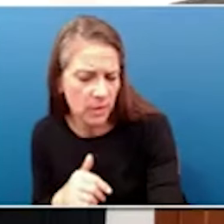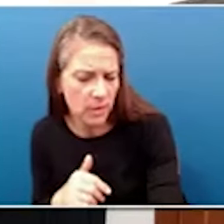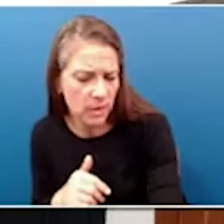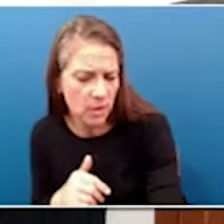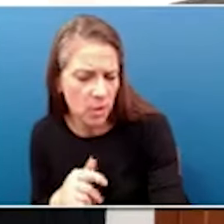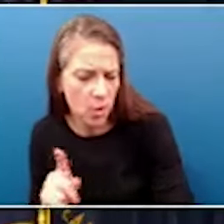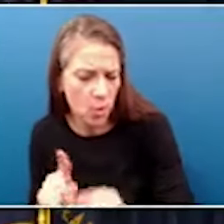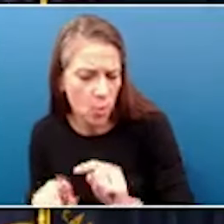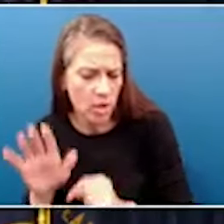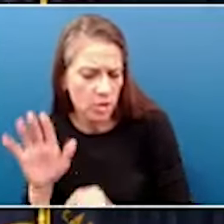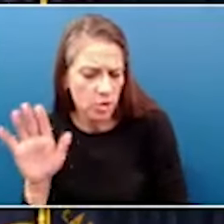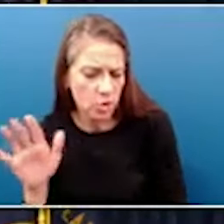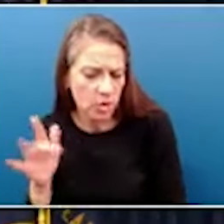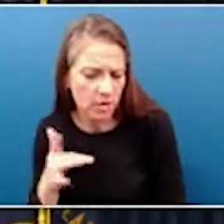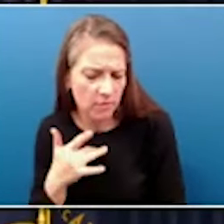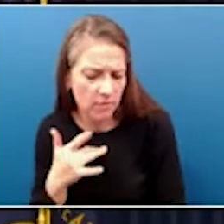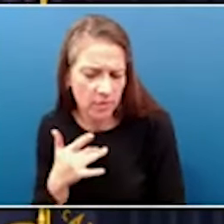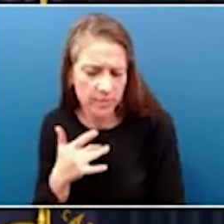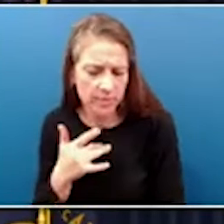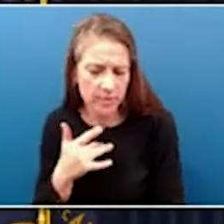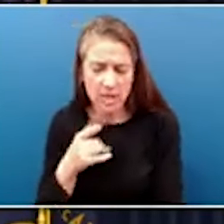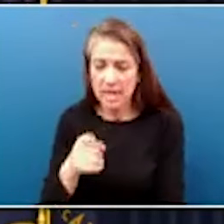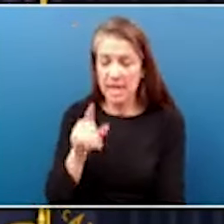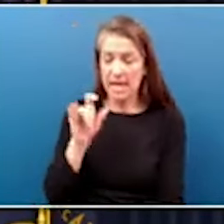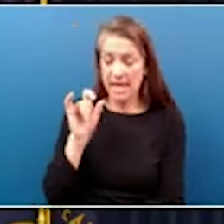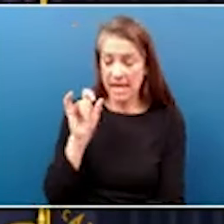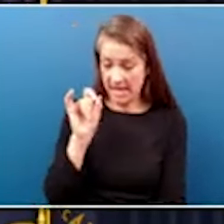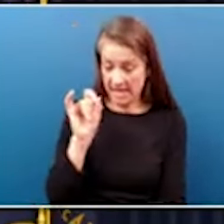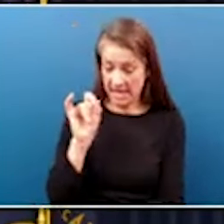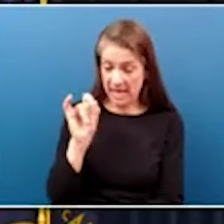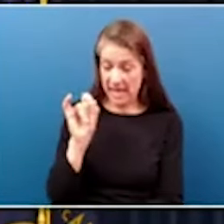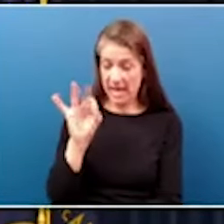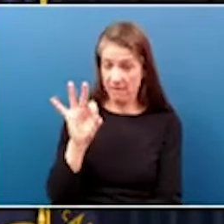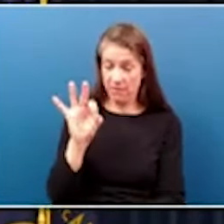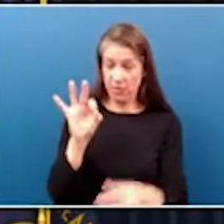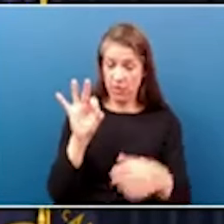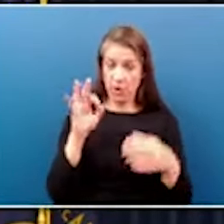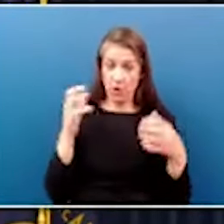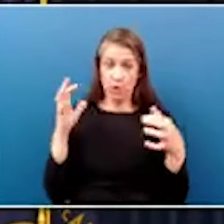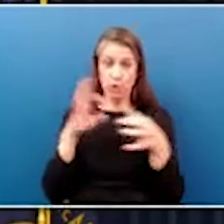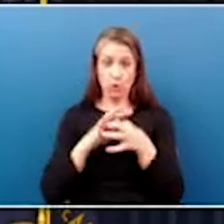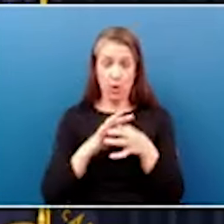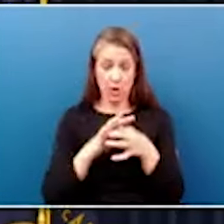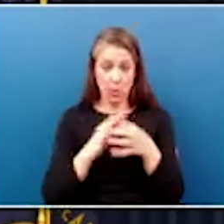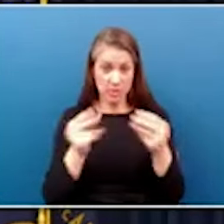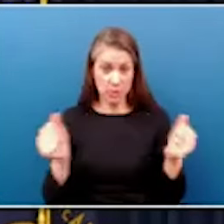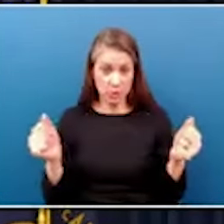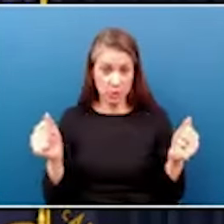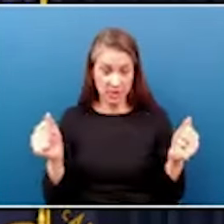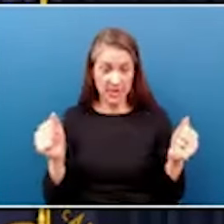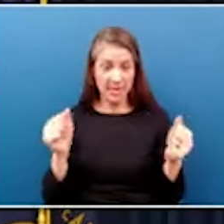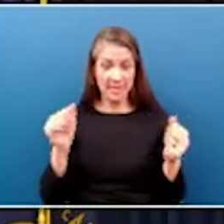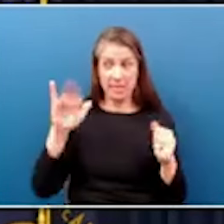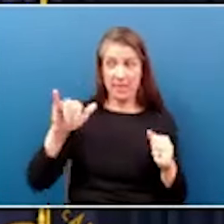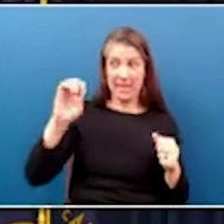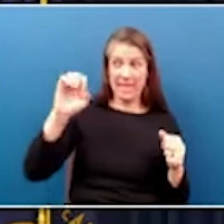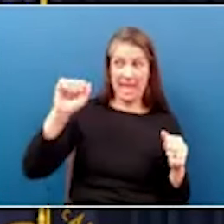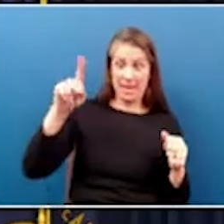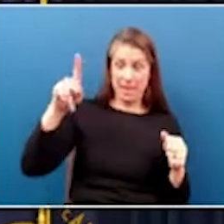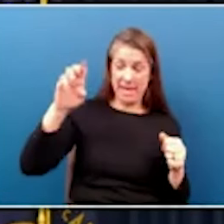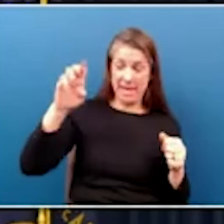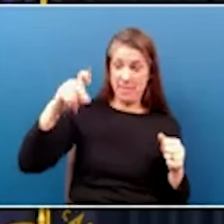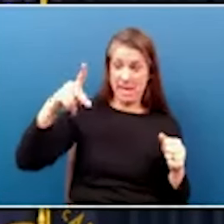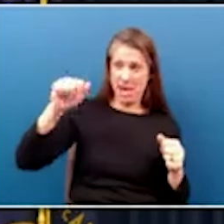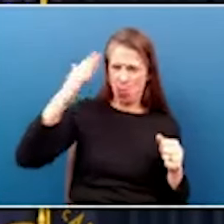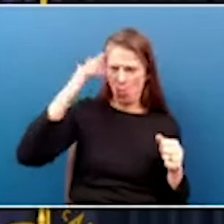proposals? Yeah, if the joint resolution is about overreach by the EPA, why would you do something that puts the EPA